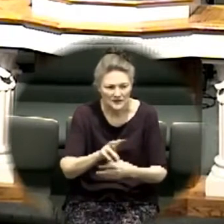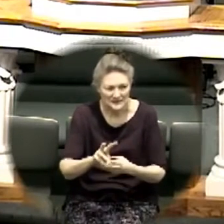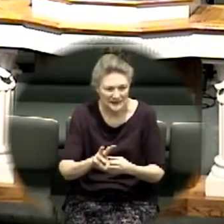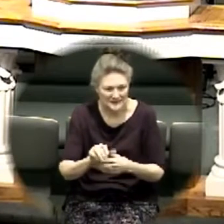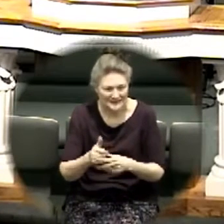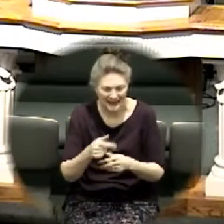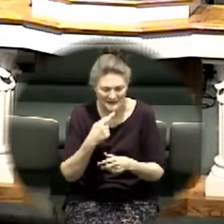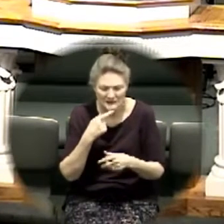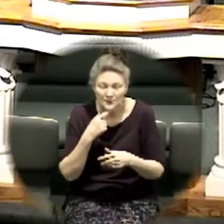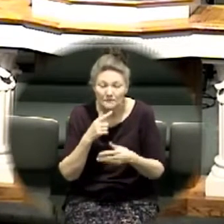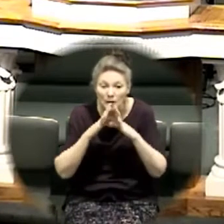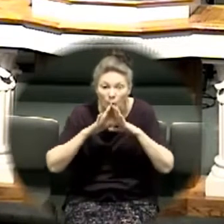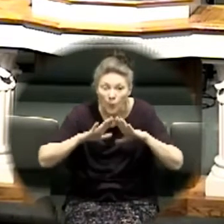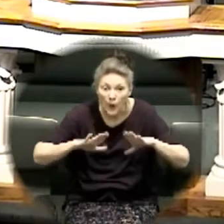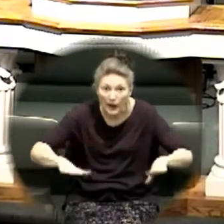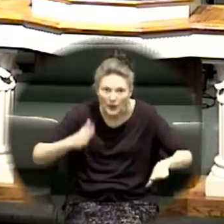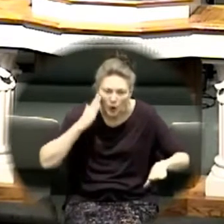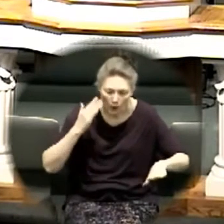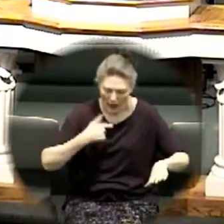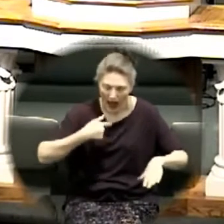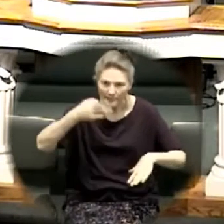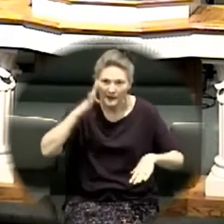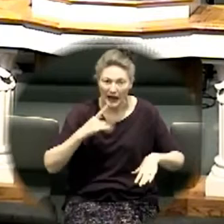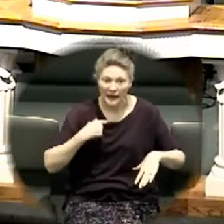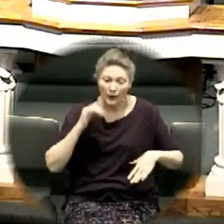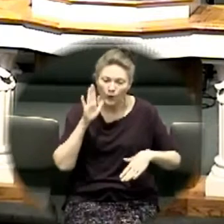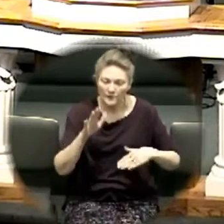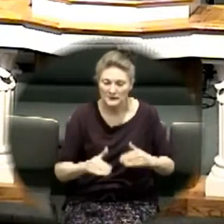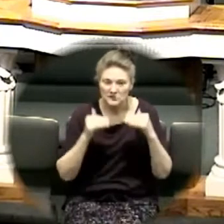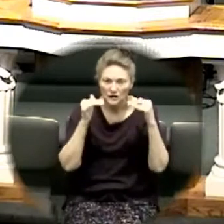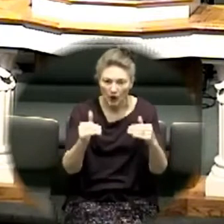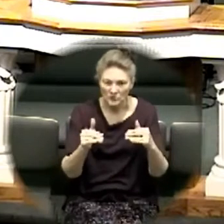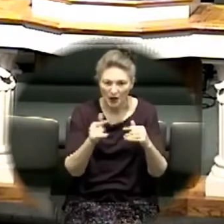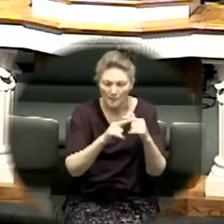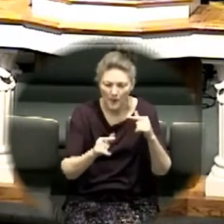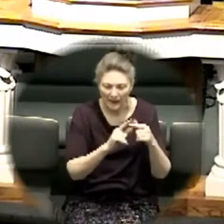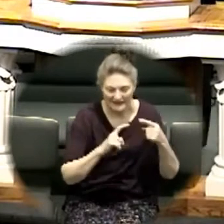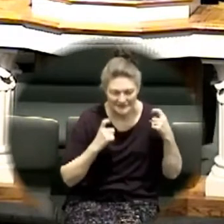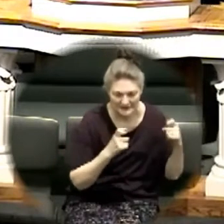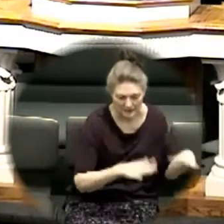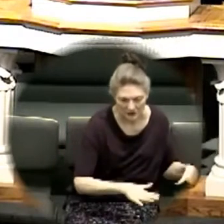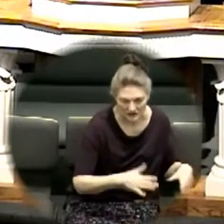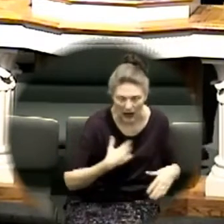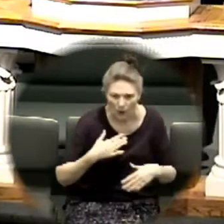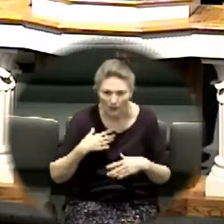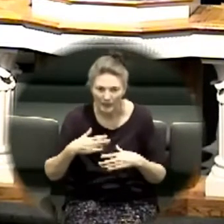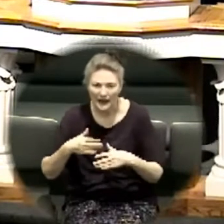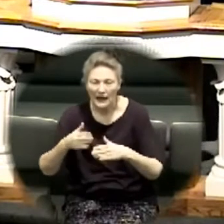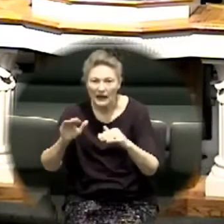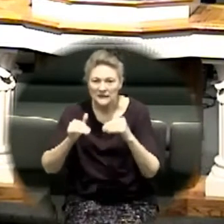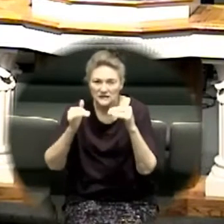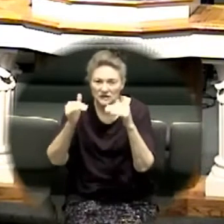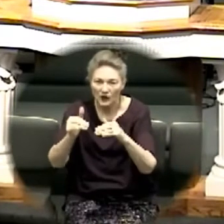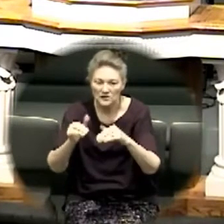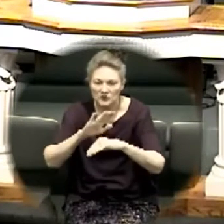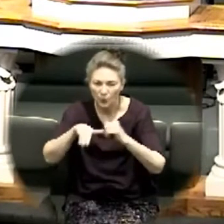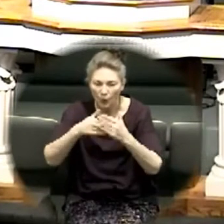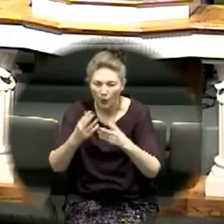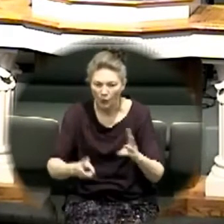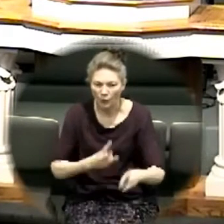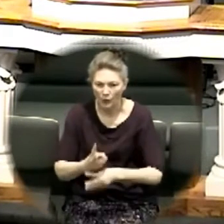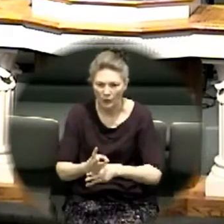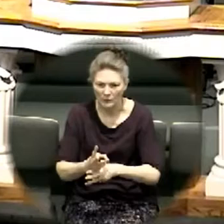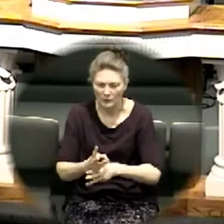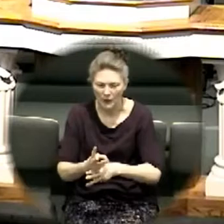be exalted among the heathen i will be exalted in the earth what i want to focus on today is be still and know